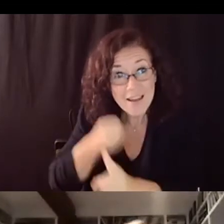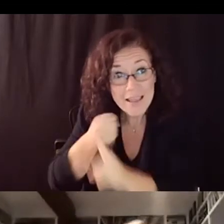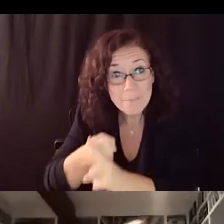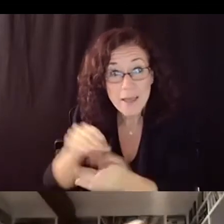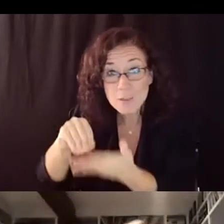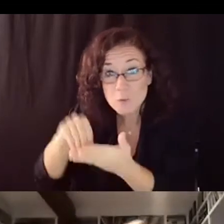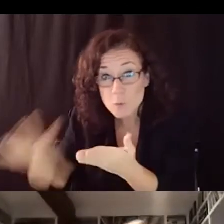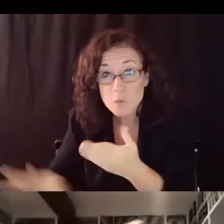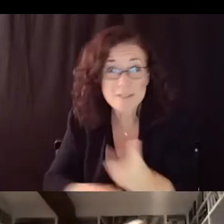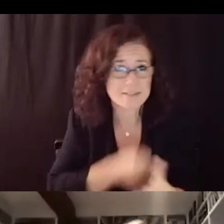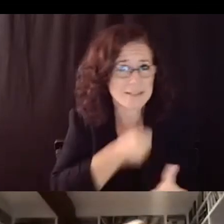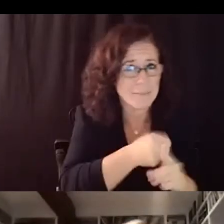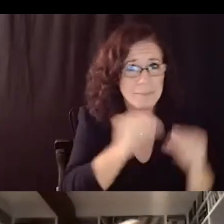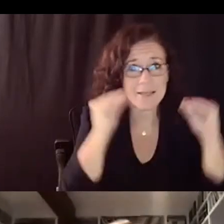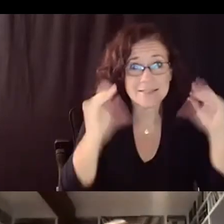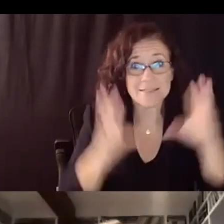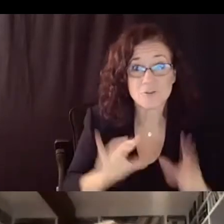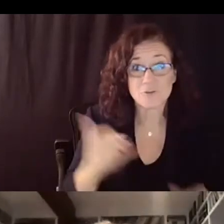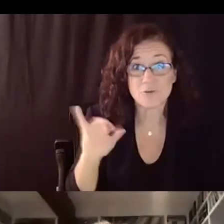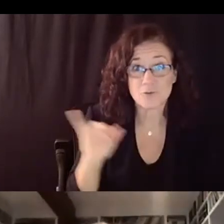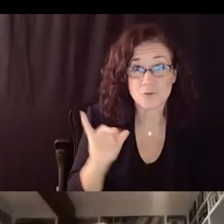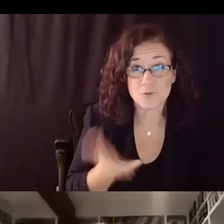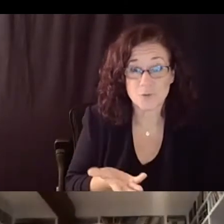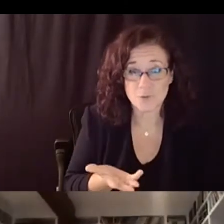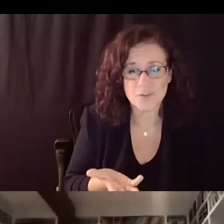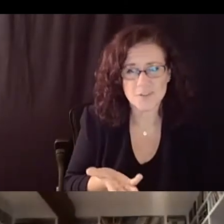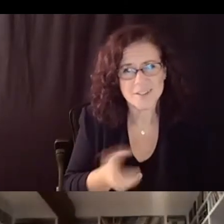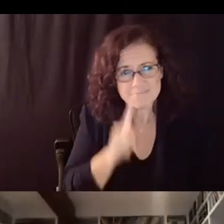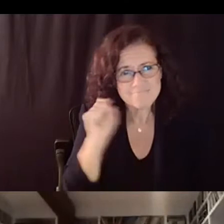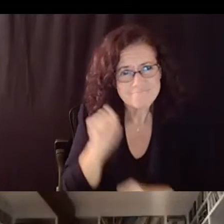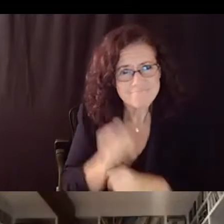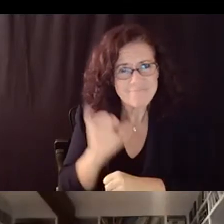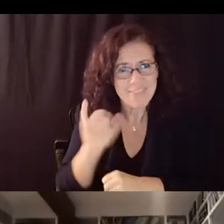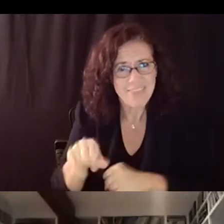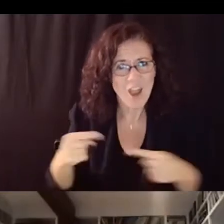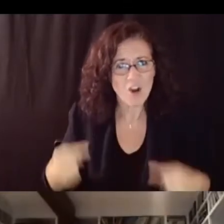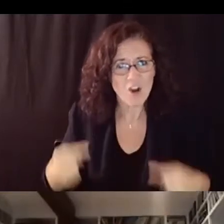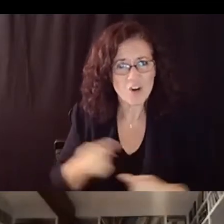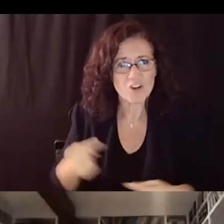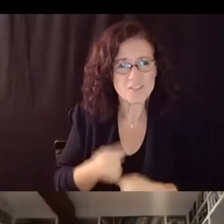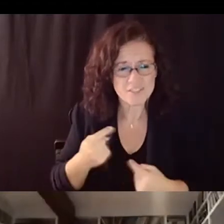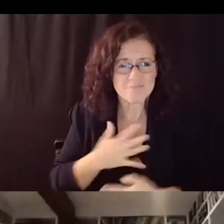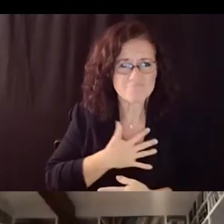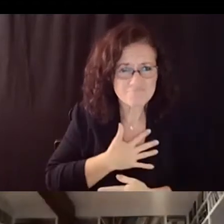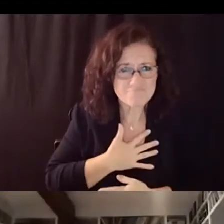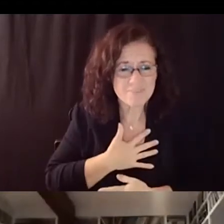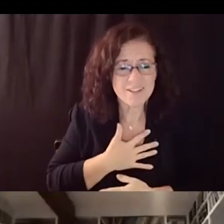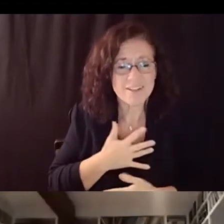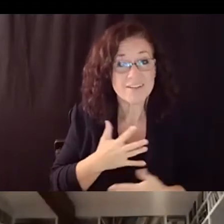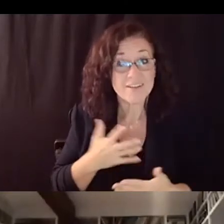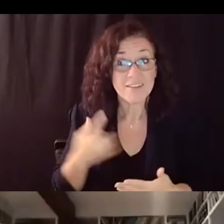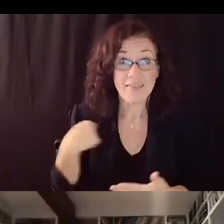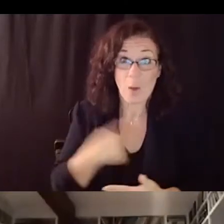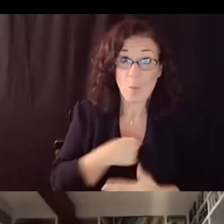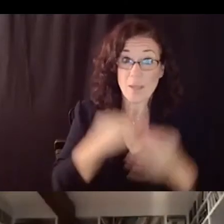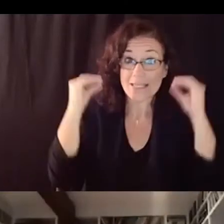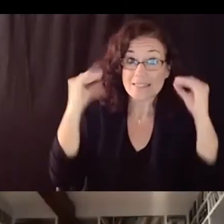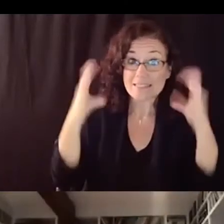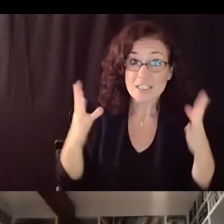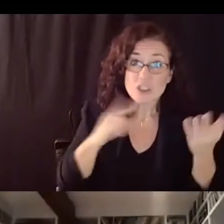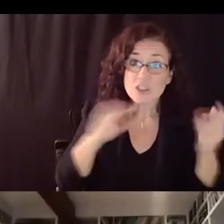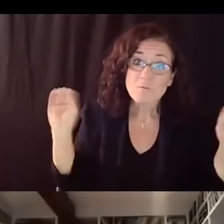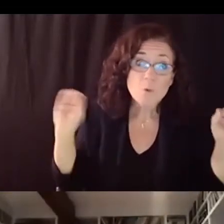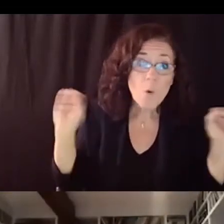and it it's it's just it it hurts actually that that teachers have not been have a seat at the table in this